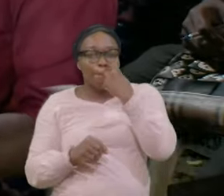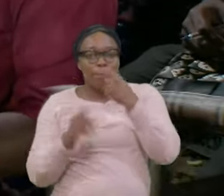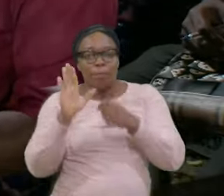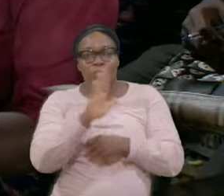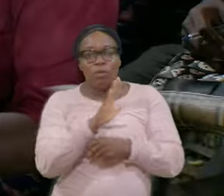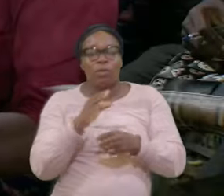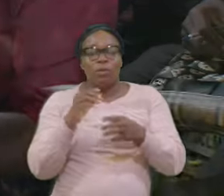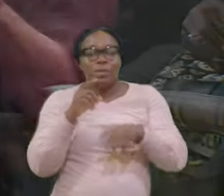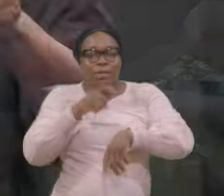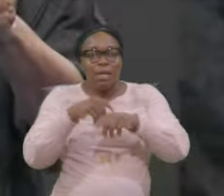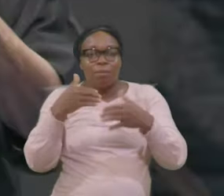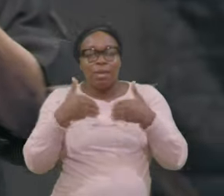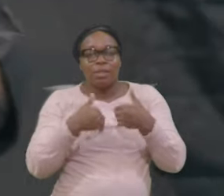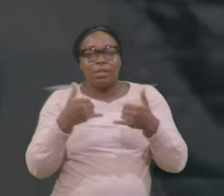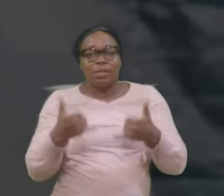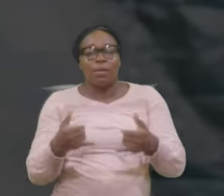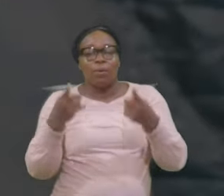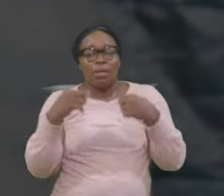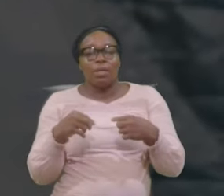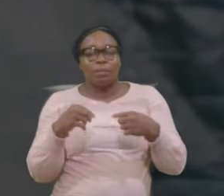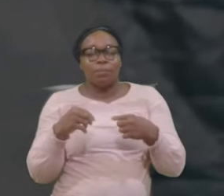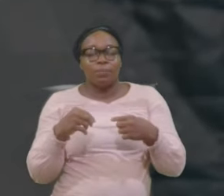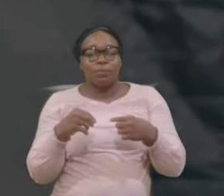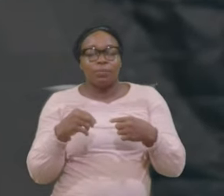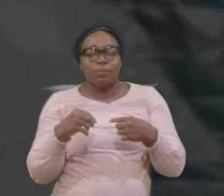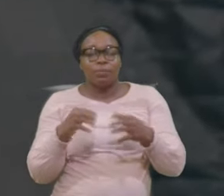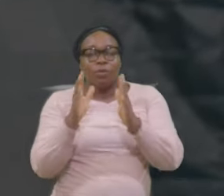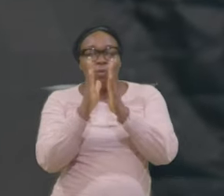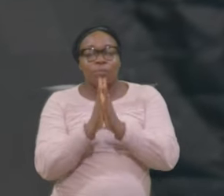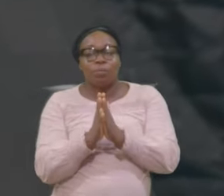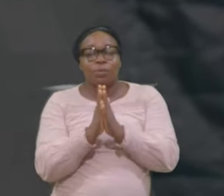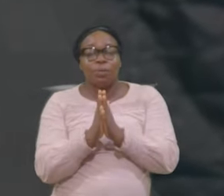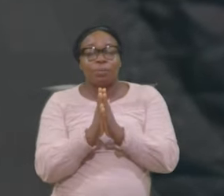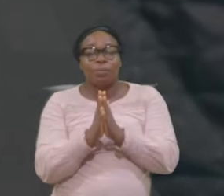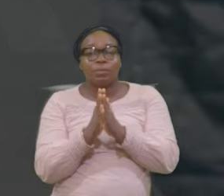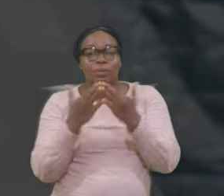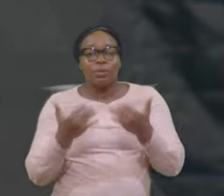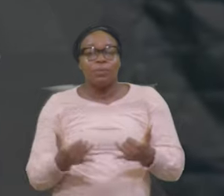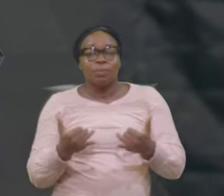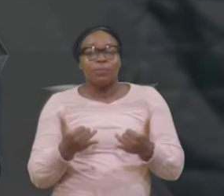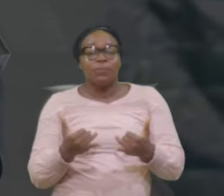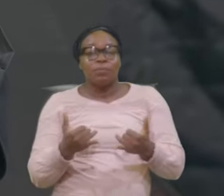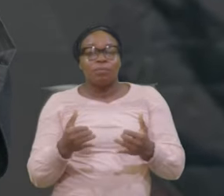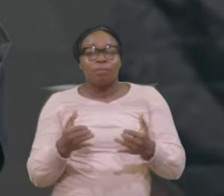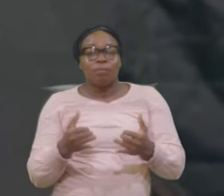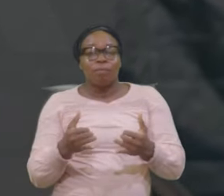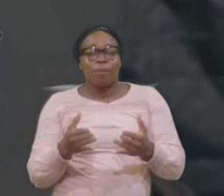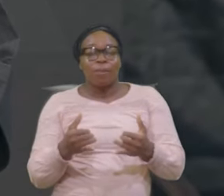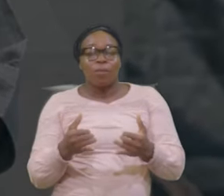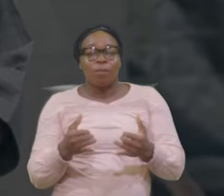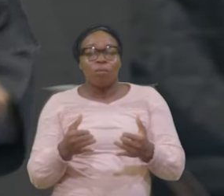now come It's bowed And eyes Closed It's bowed And eyes Closed